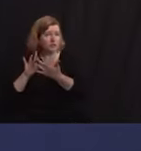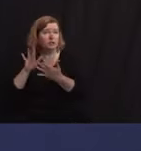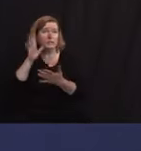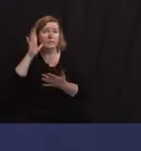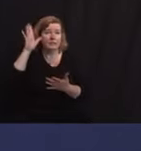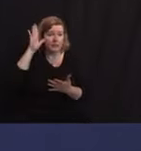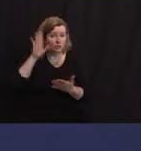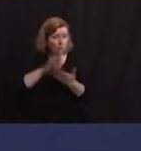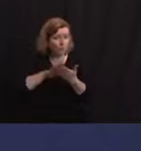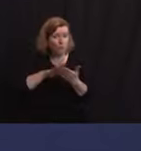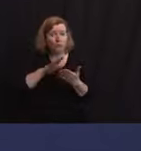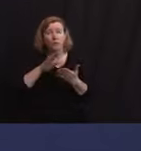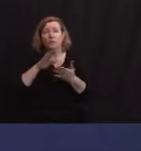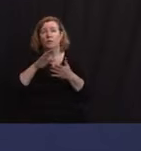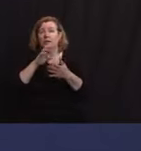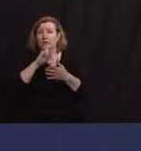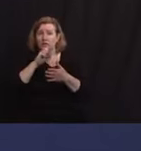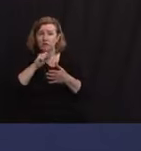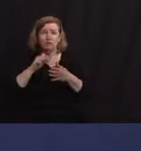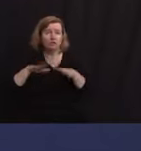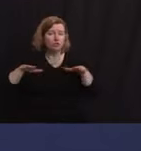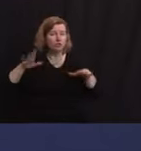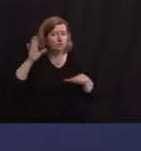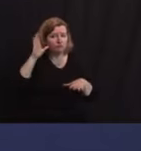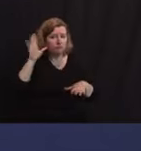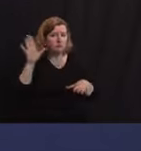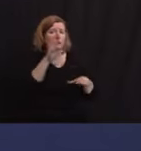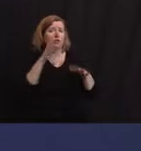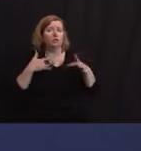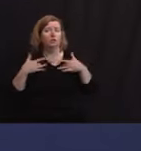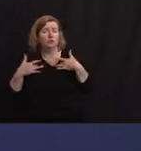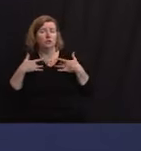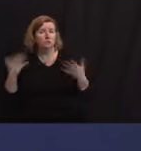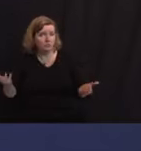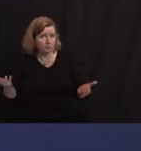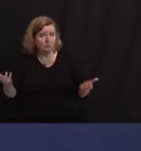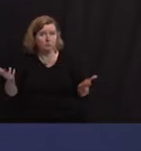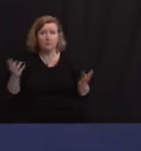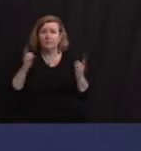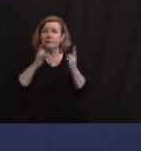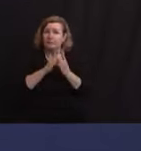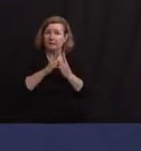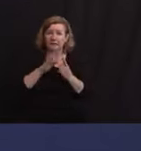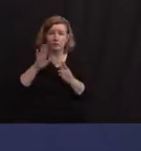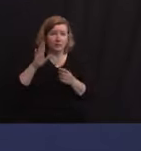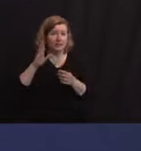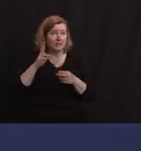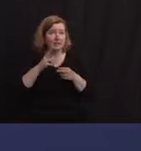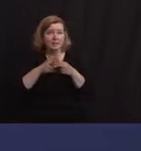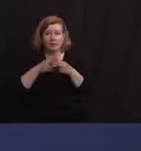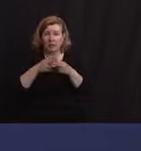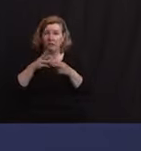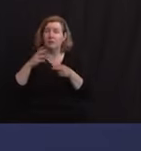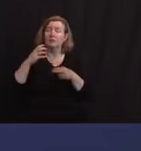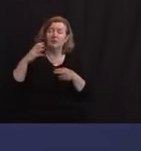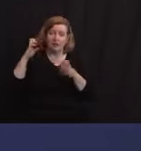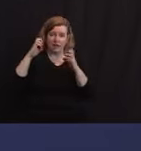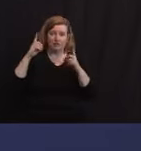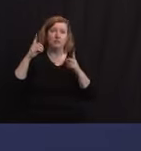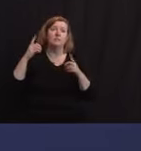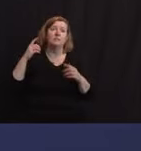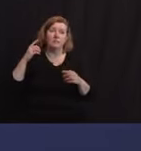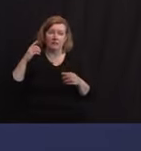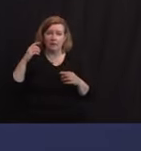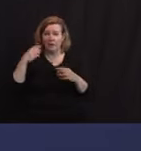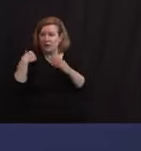community to listen to their concerns. I met your acting education commissioner here in December, and I emailed her to ask if these promises